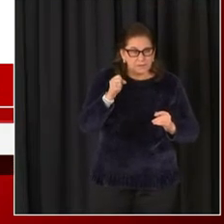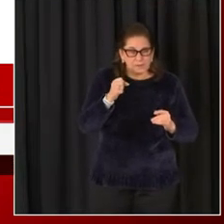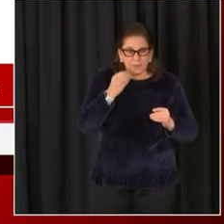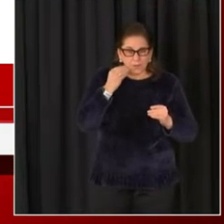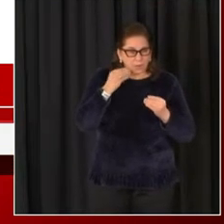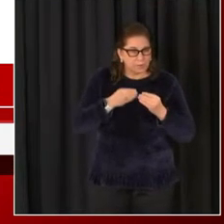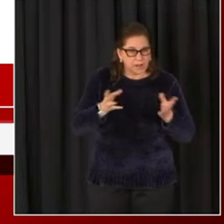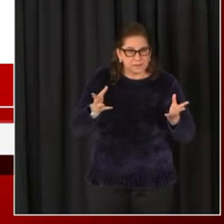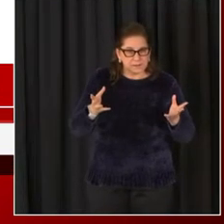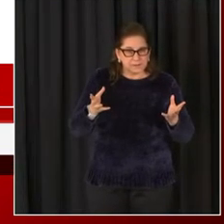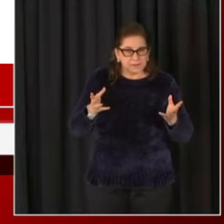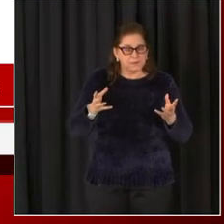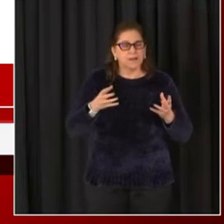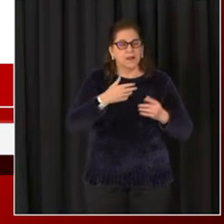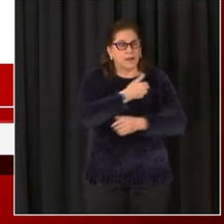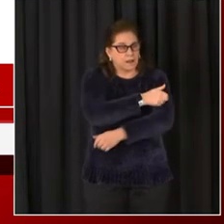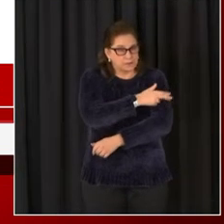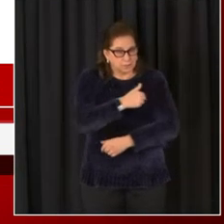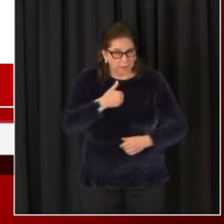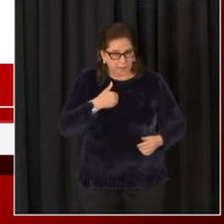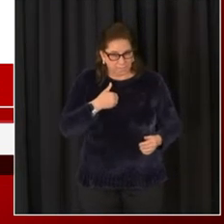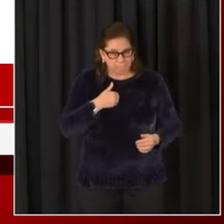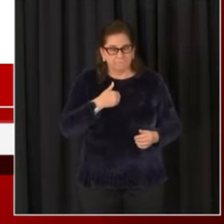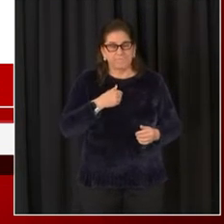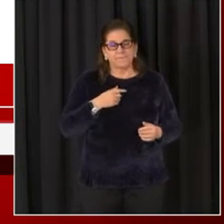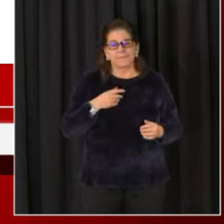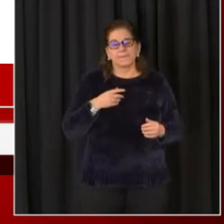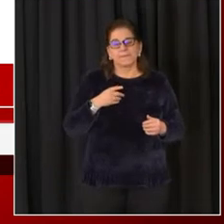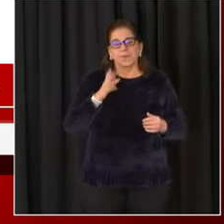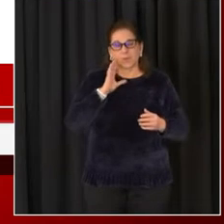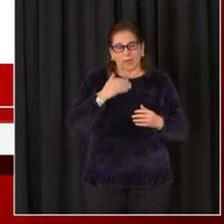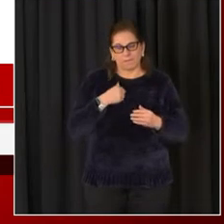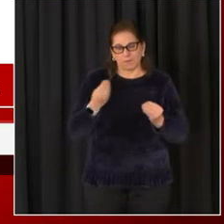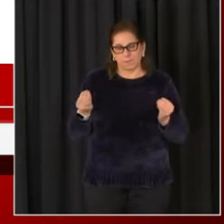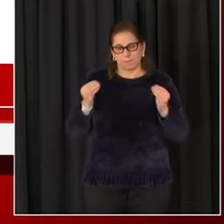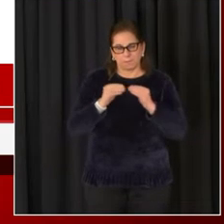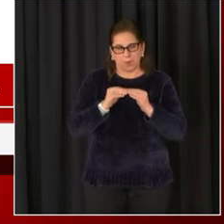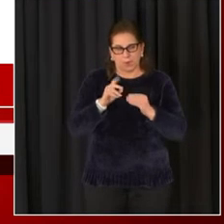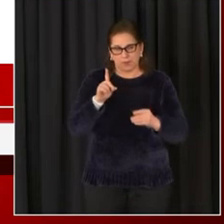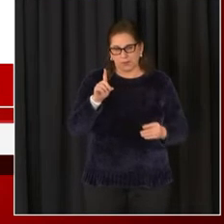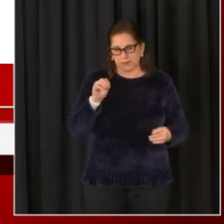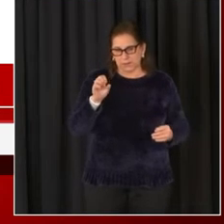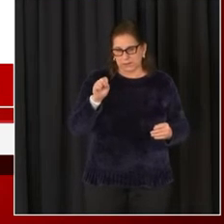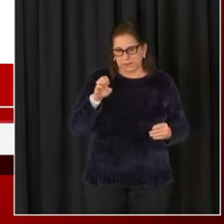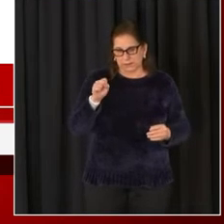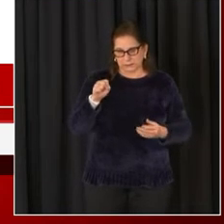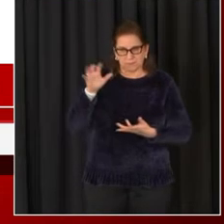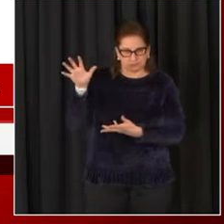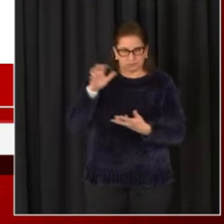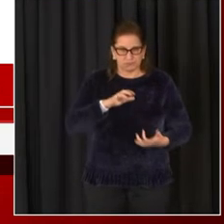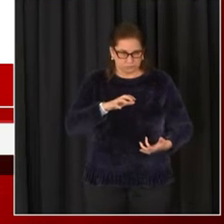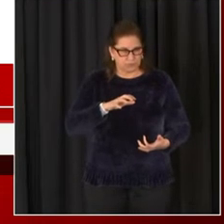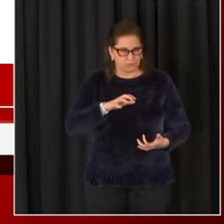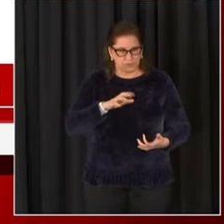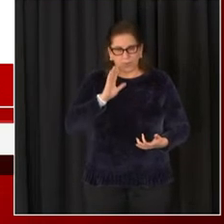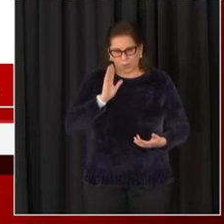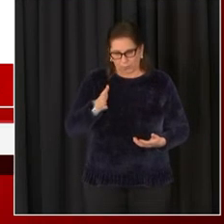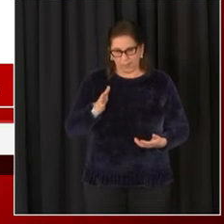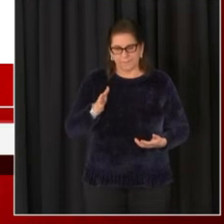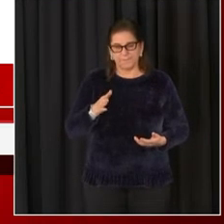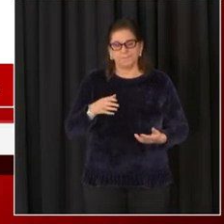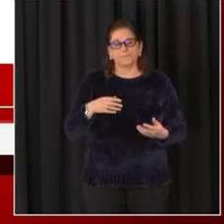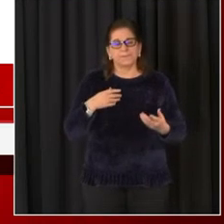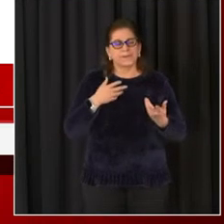the various hospitals that will receive additional doses of vaccine, some to help vaccinate